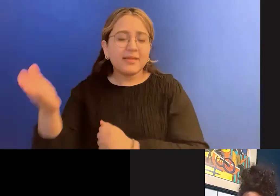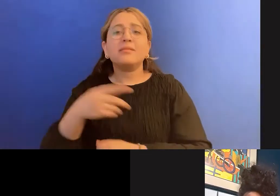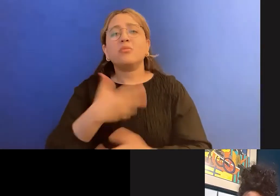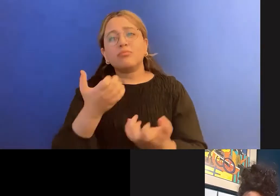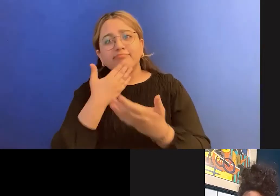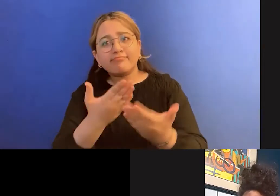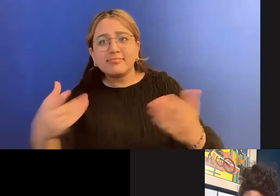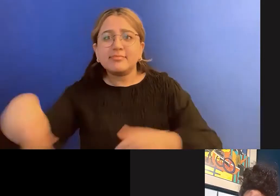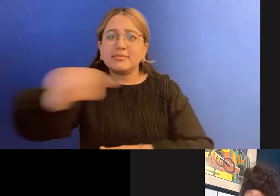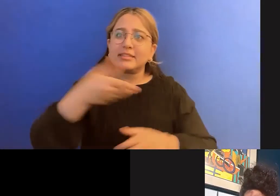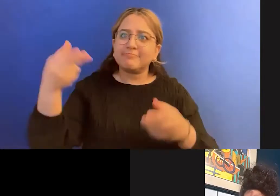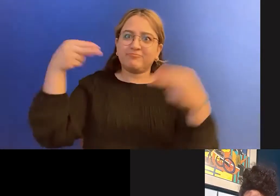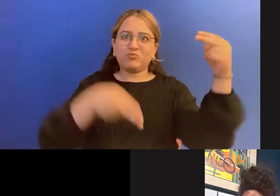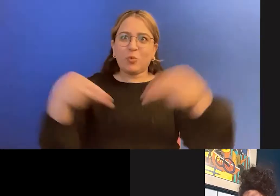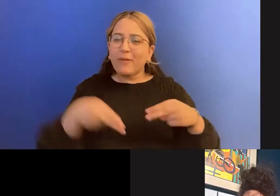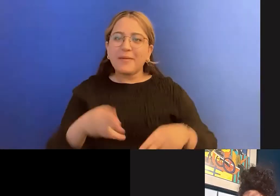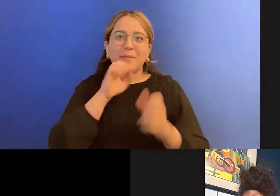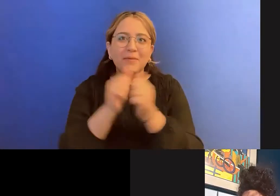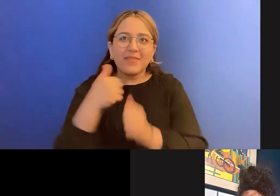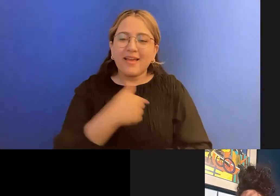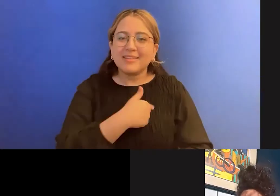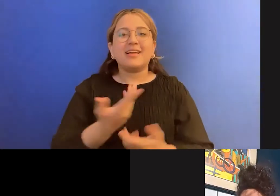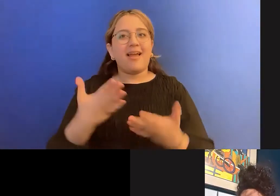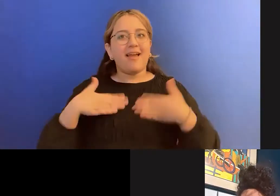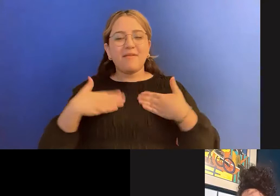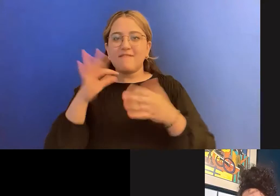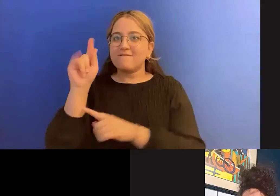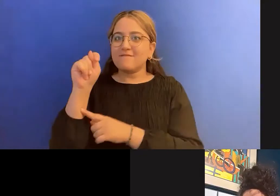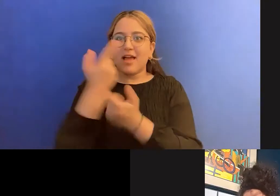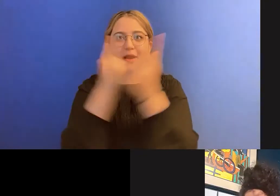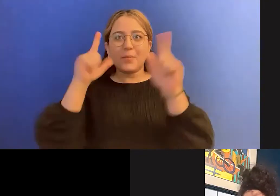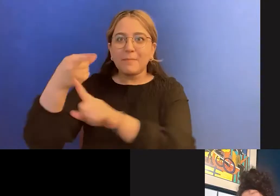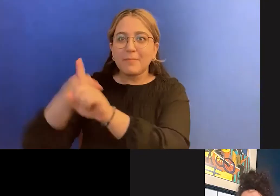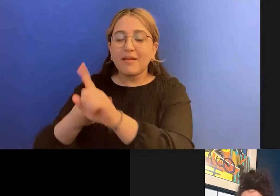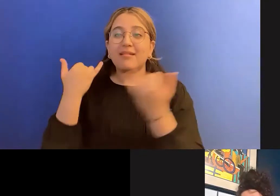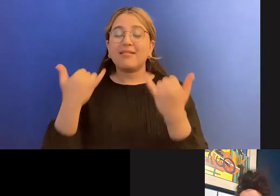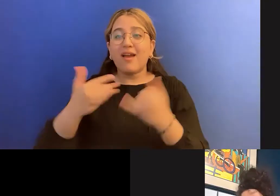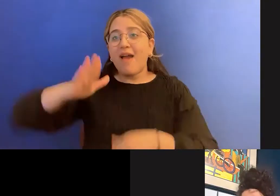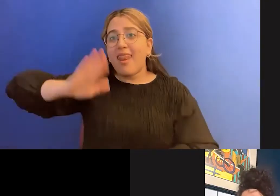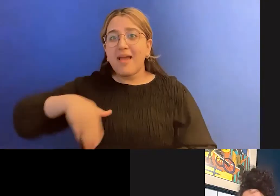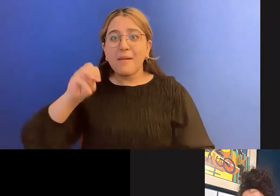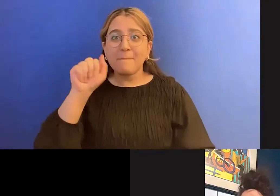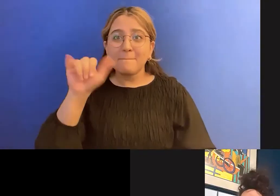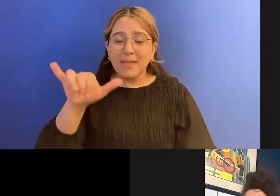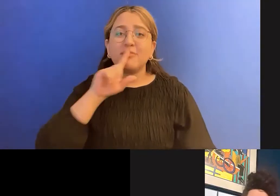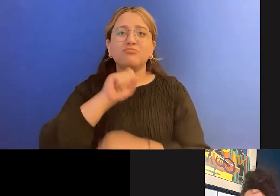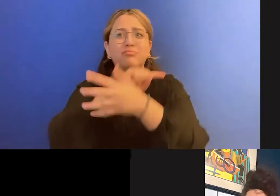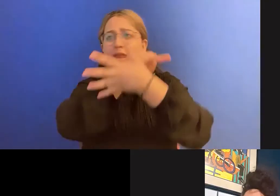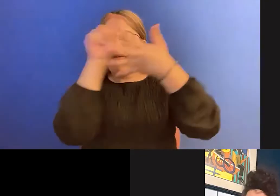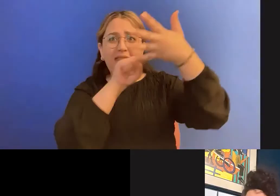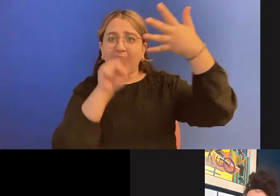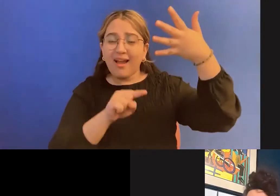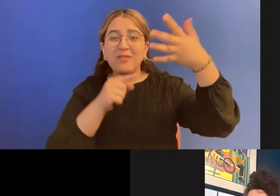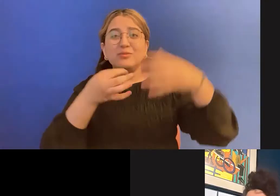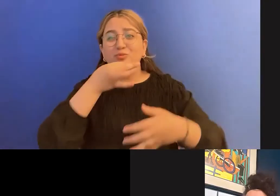Happy Fat Liberation Month. We are in late May, and we are way into Fat Liberation Month, almost